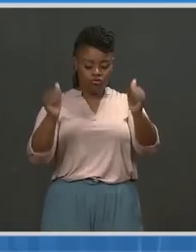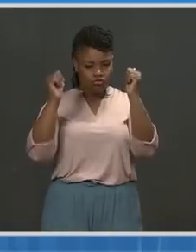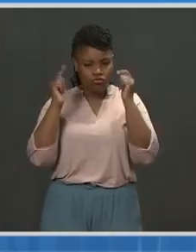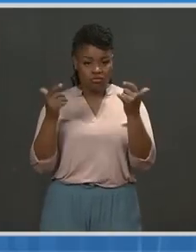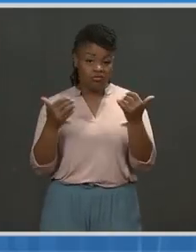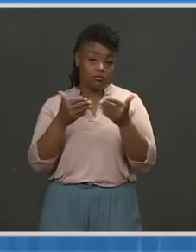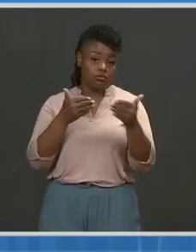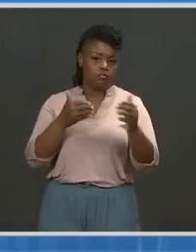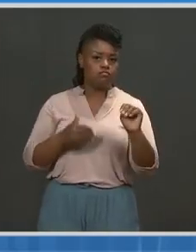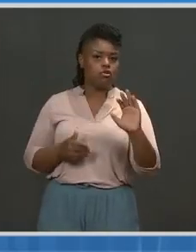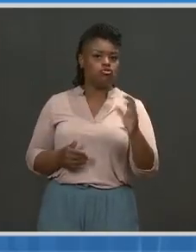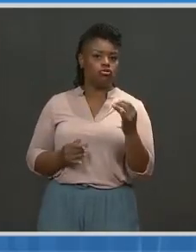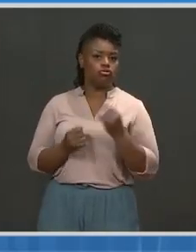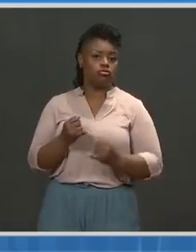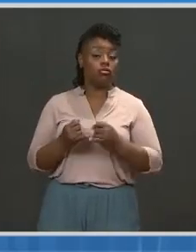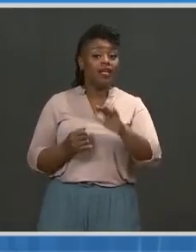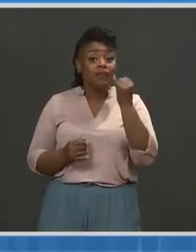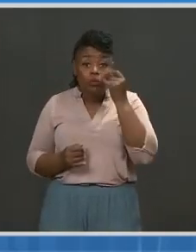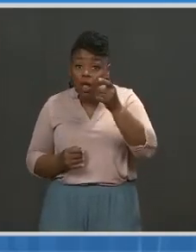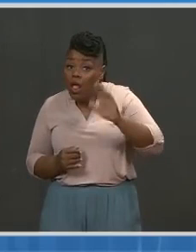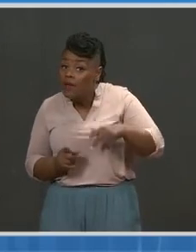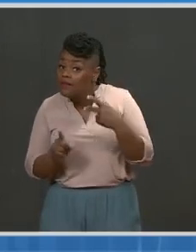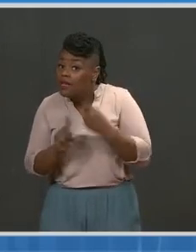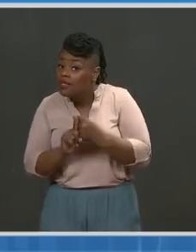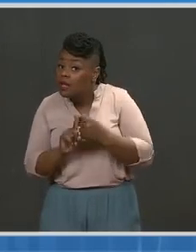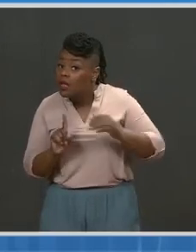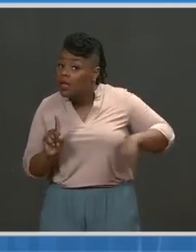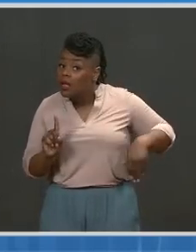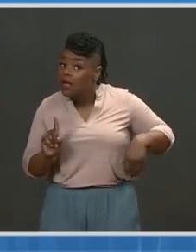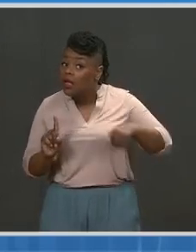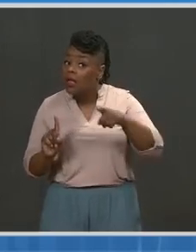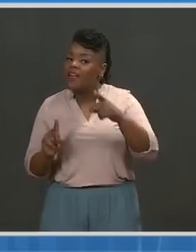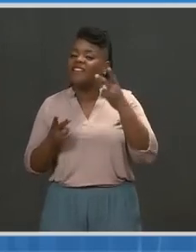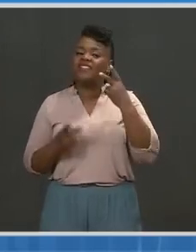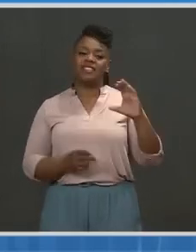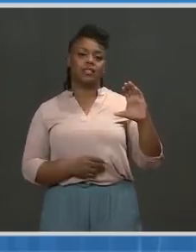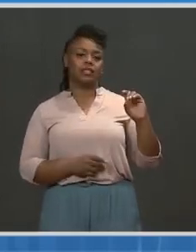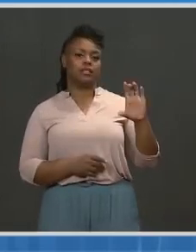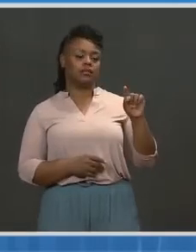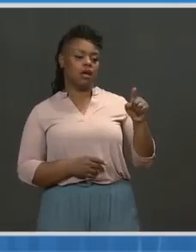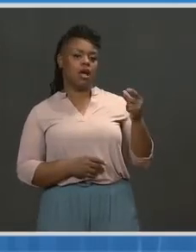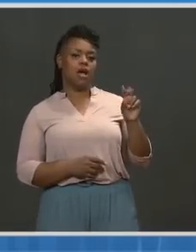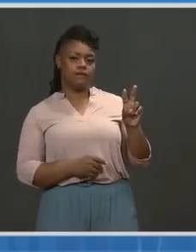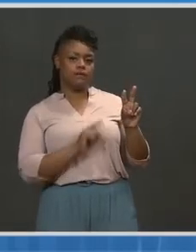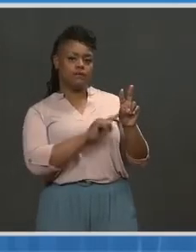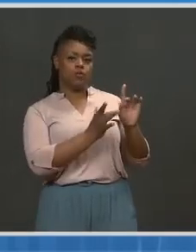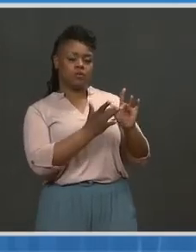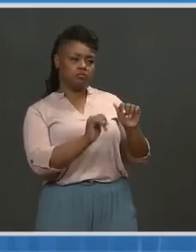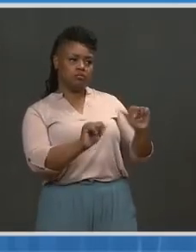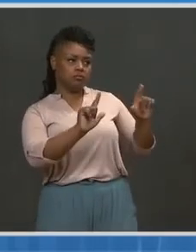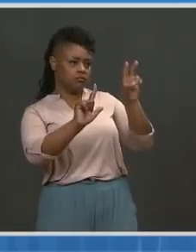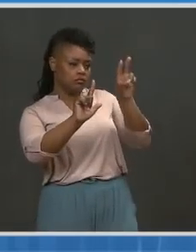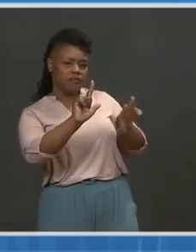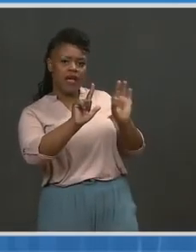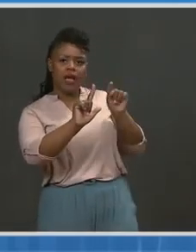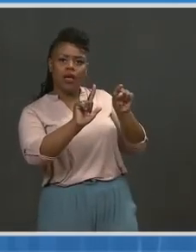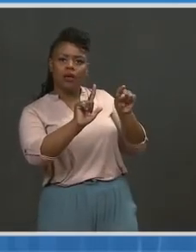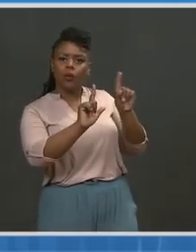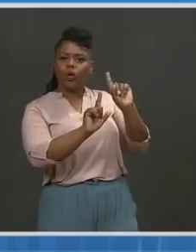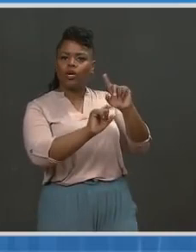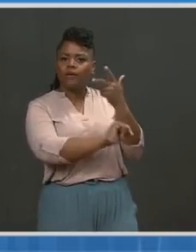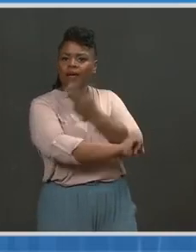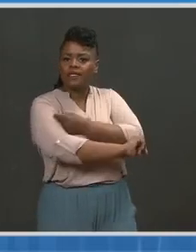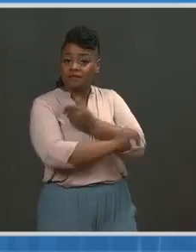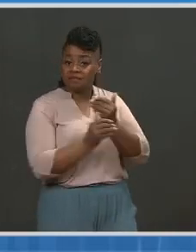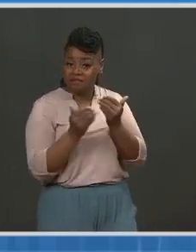already been vaccinated, visit cdc.gov to learn how to make an appointment through our federal pharmacy program. Finally, I want